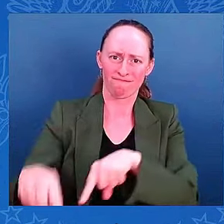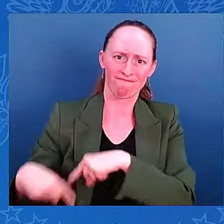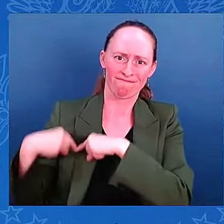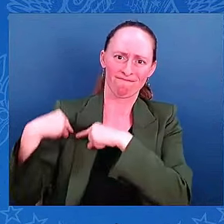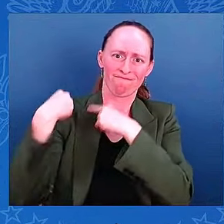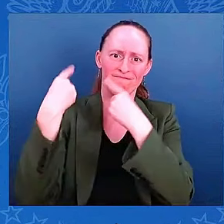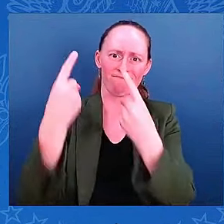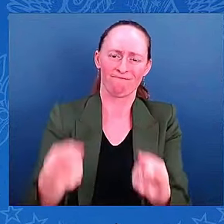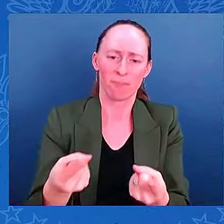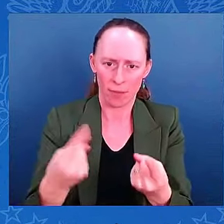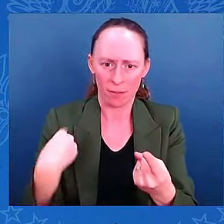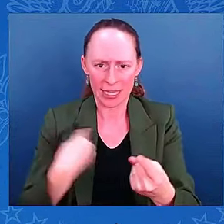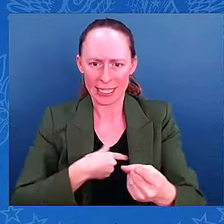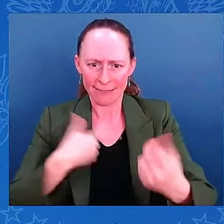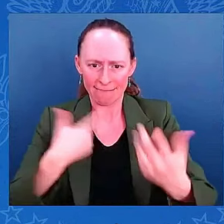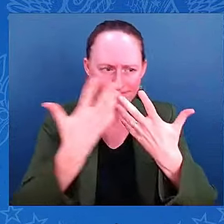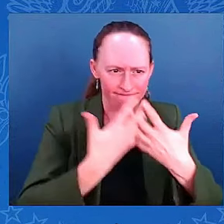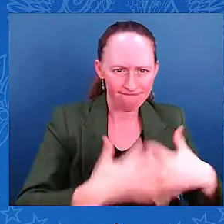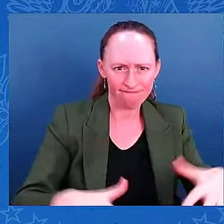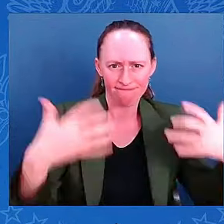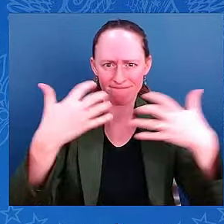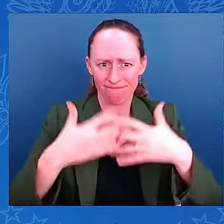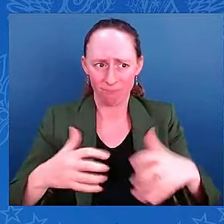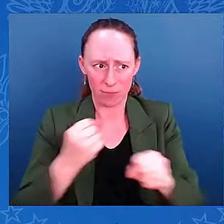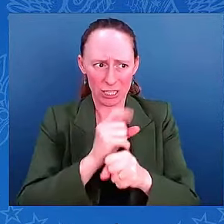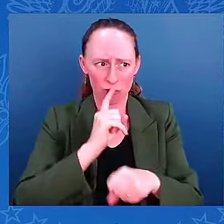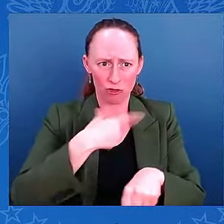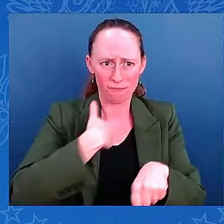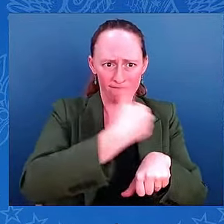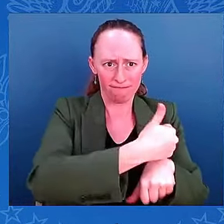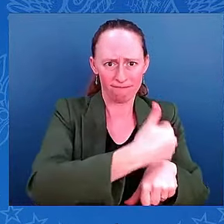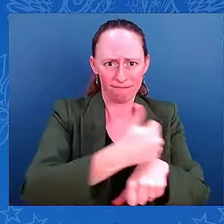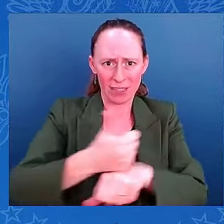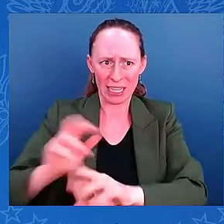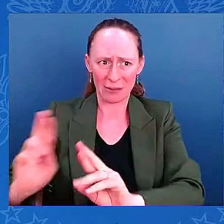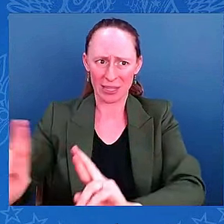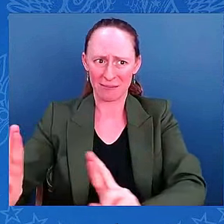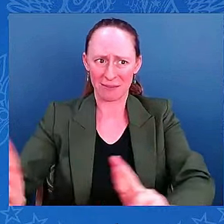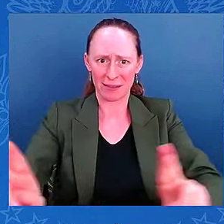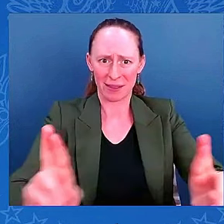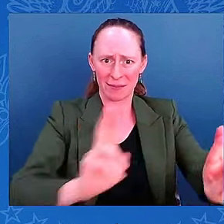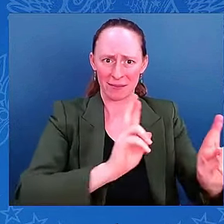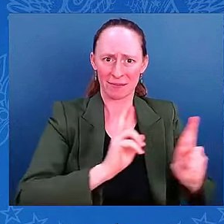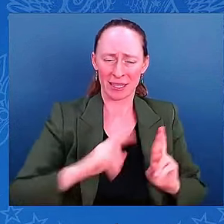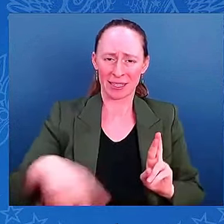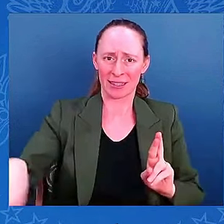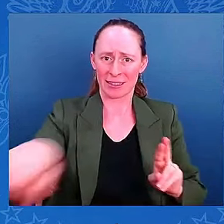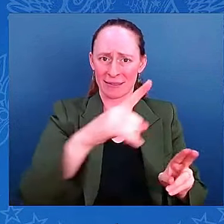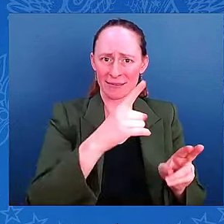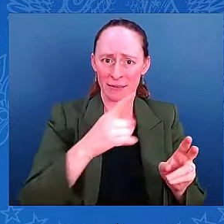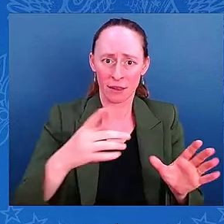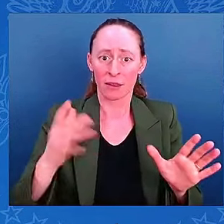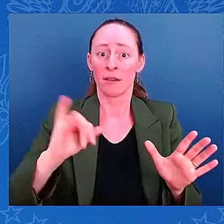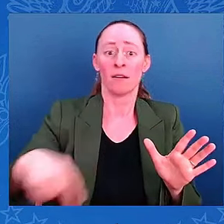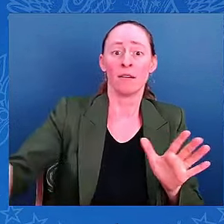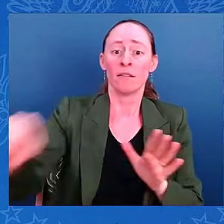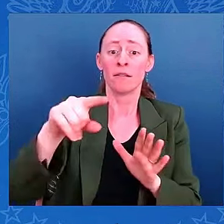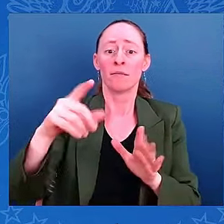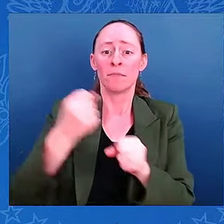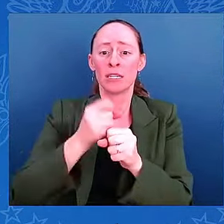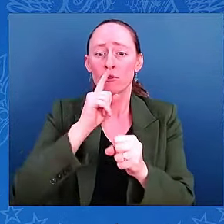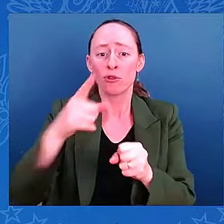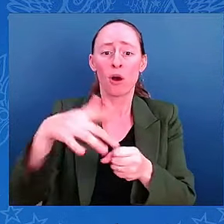including ensuring federal, state, and local resources are being coordinated in a smart and efficient and effective way.